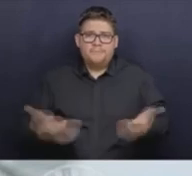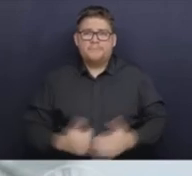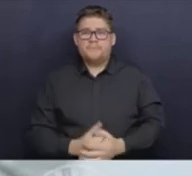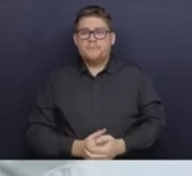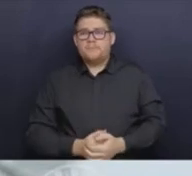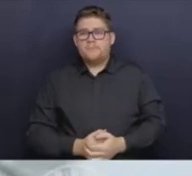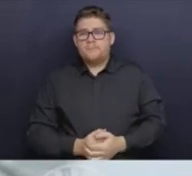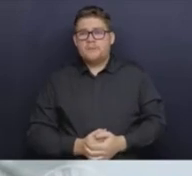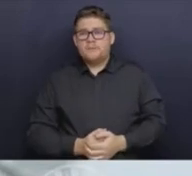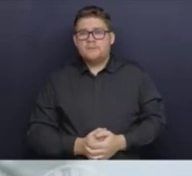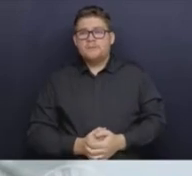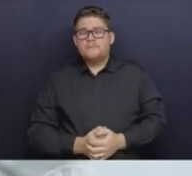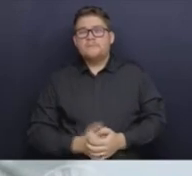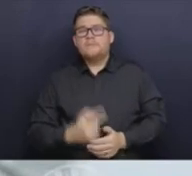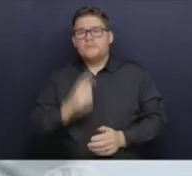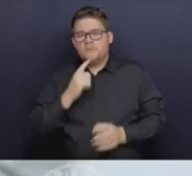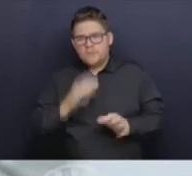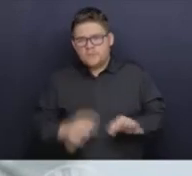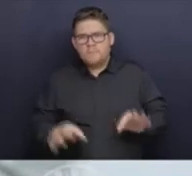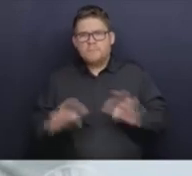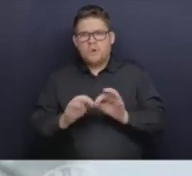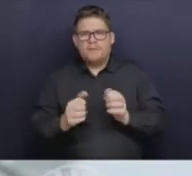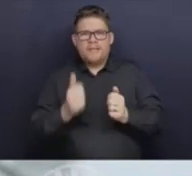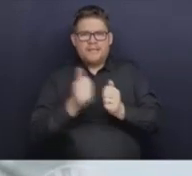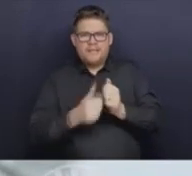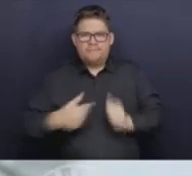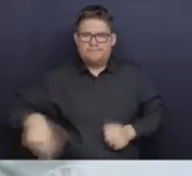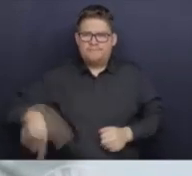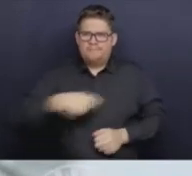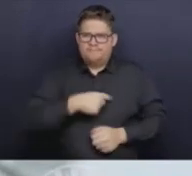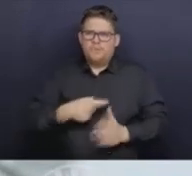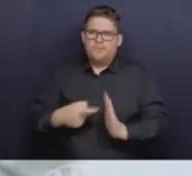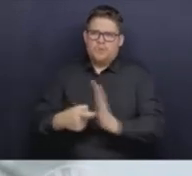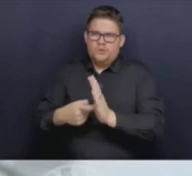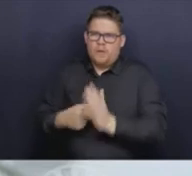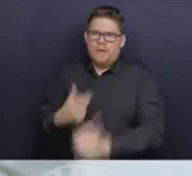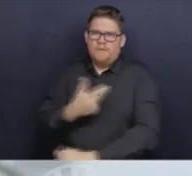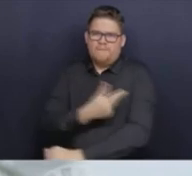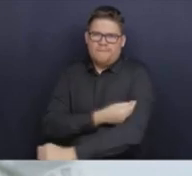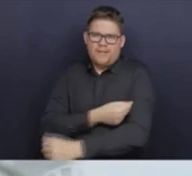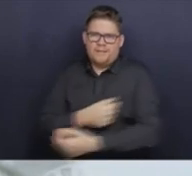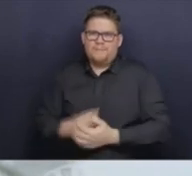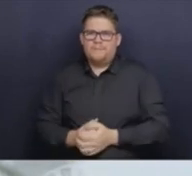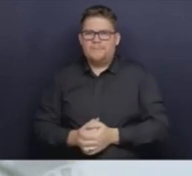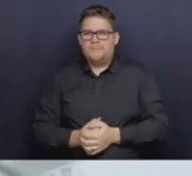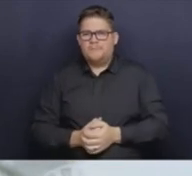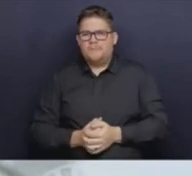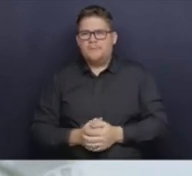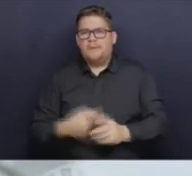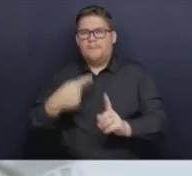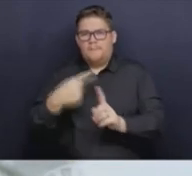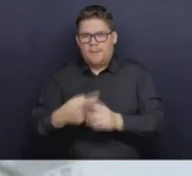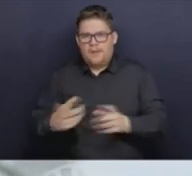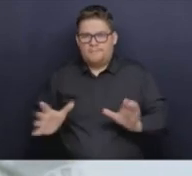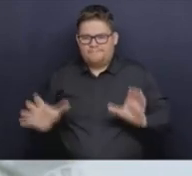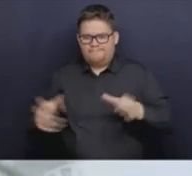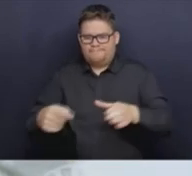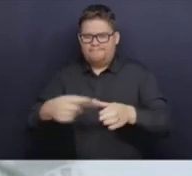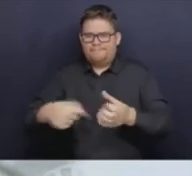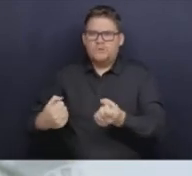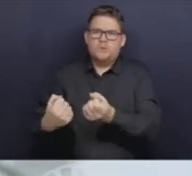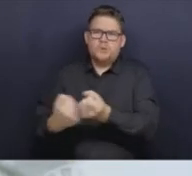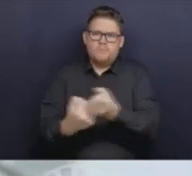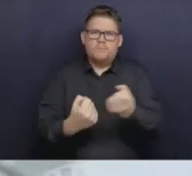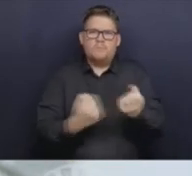that protection individually, but also collectively around supporting each other in the healthcare system.